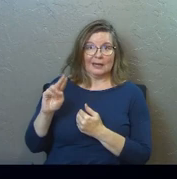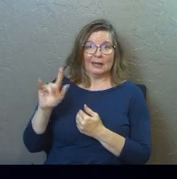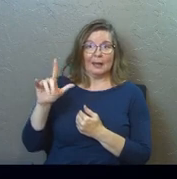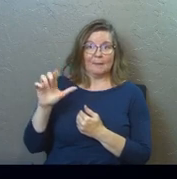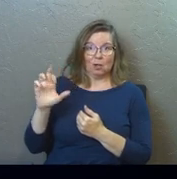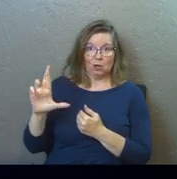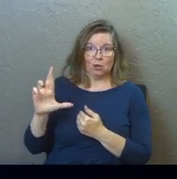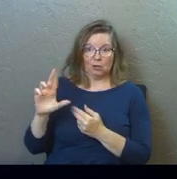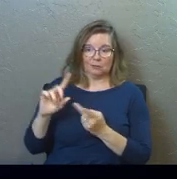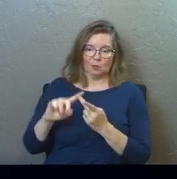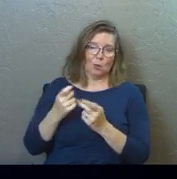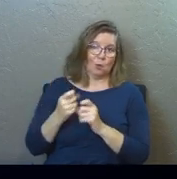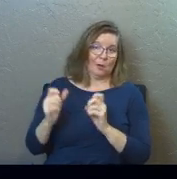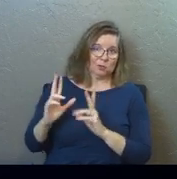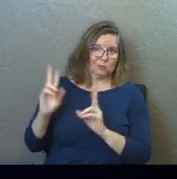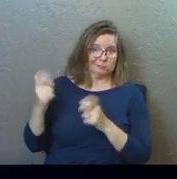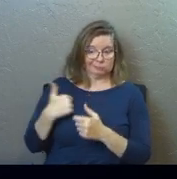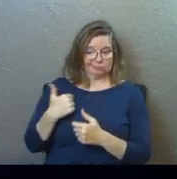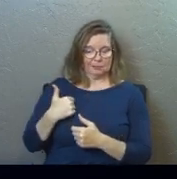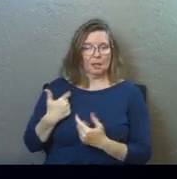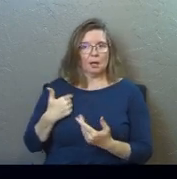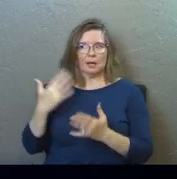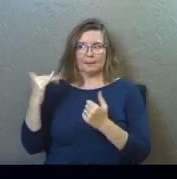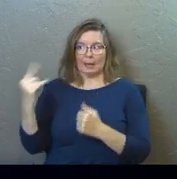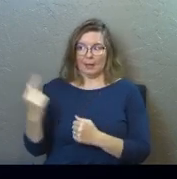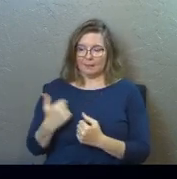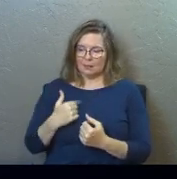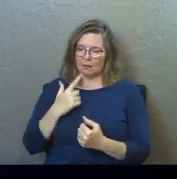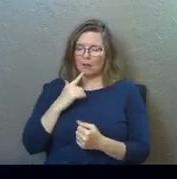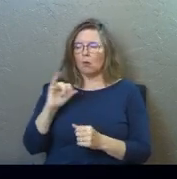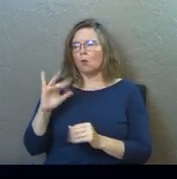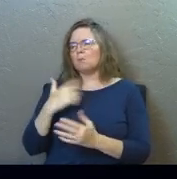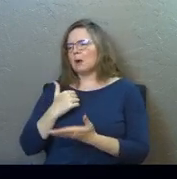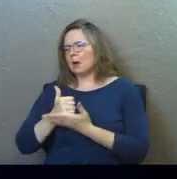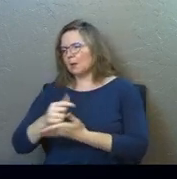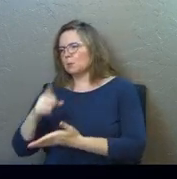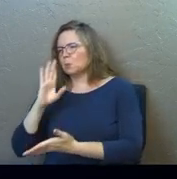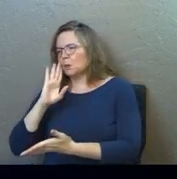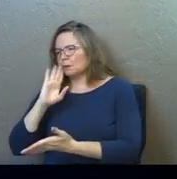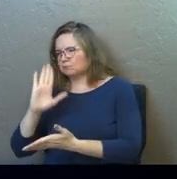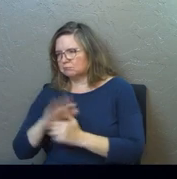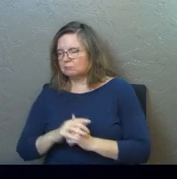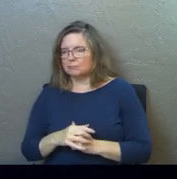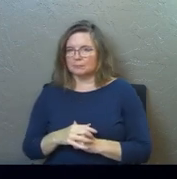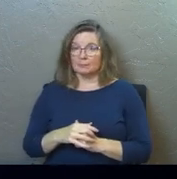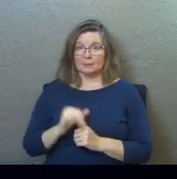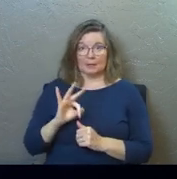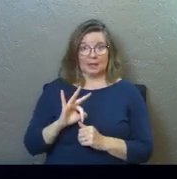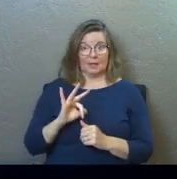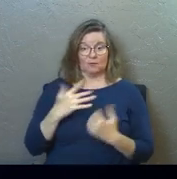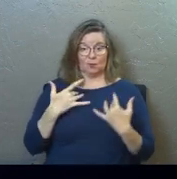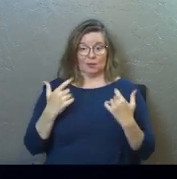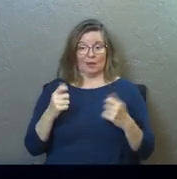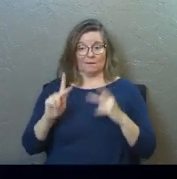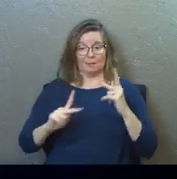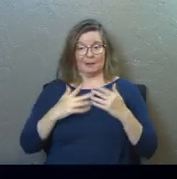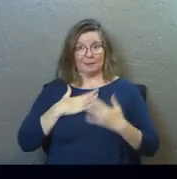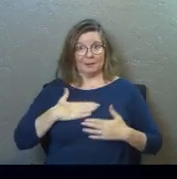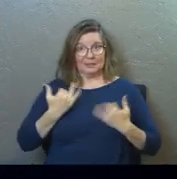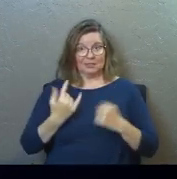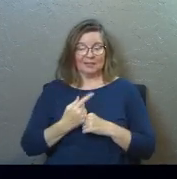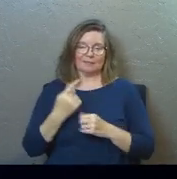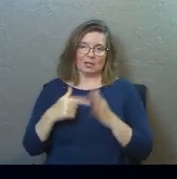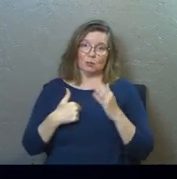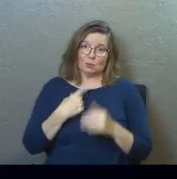rescuer, he comes to me and expects me to say, let me help you, and if you're a recovering people-pleaser